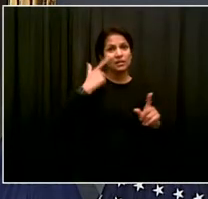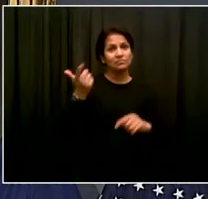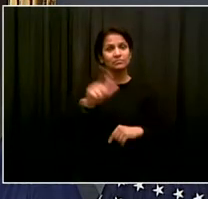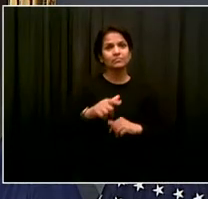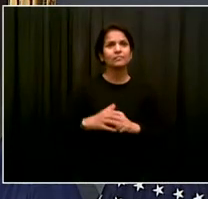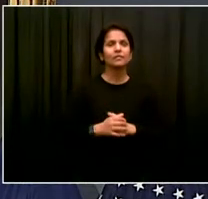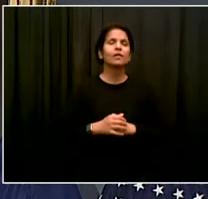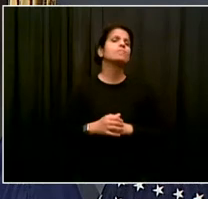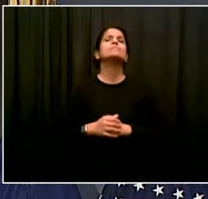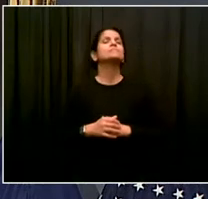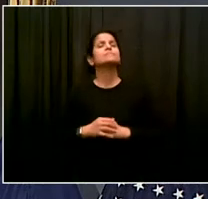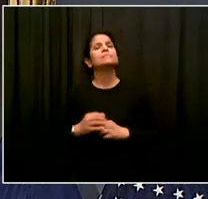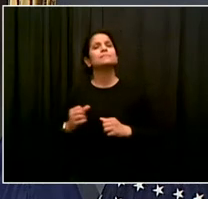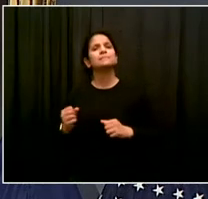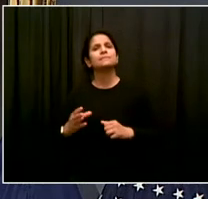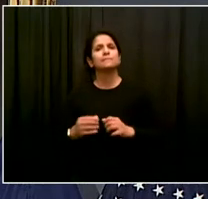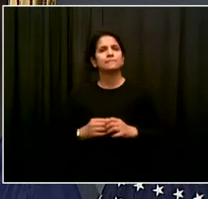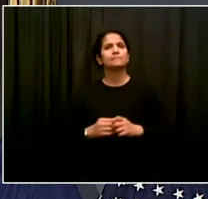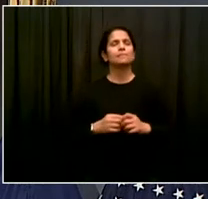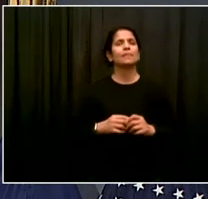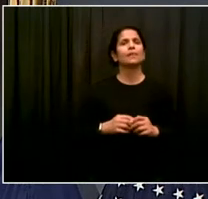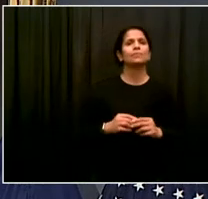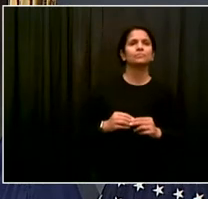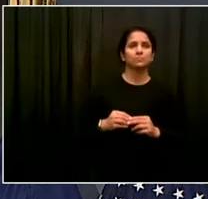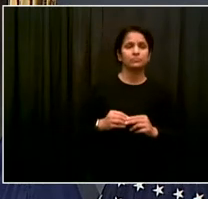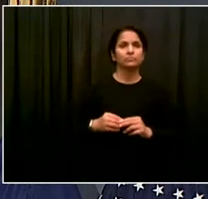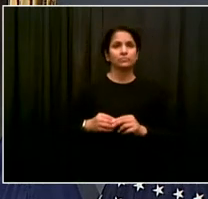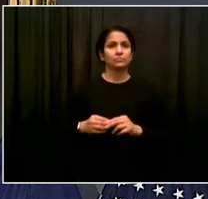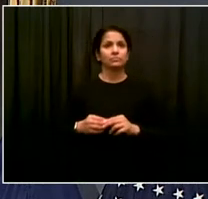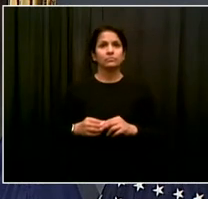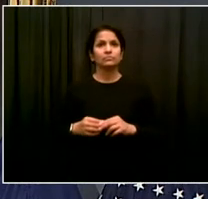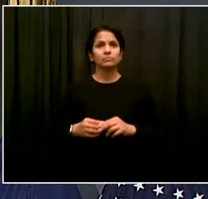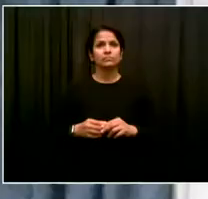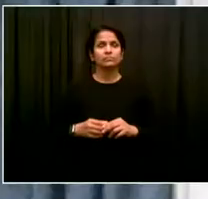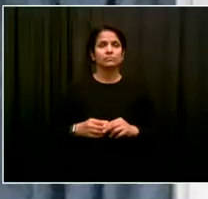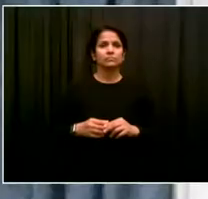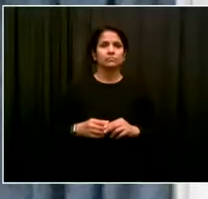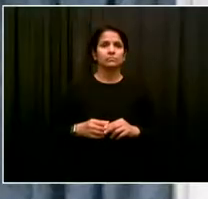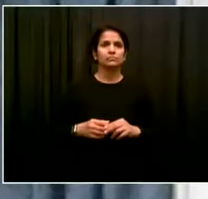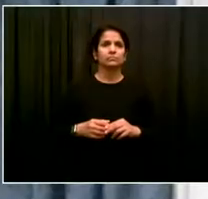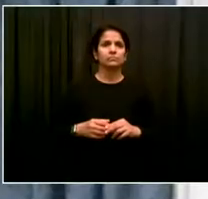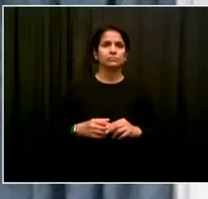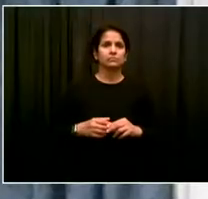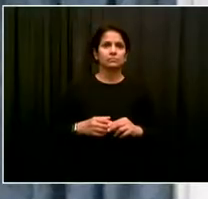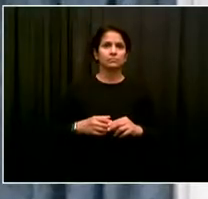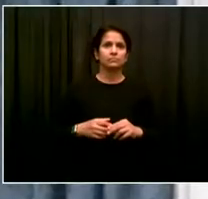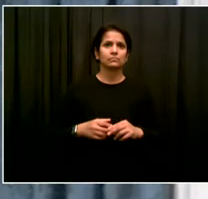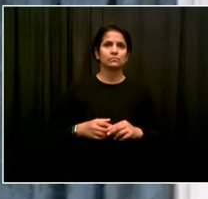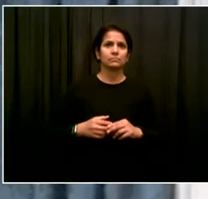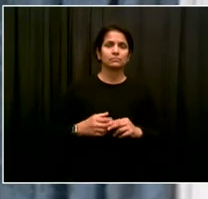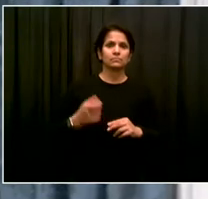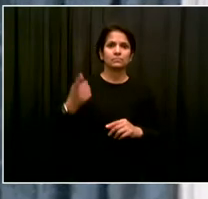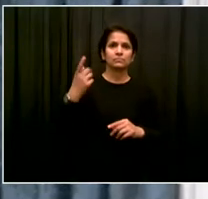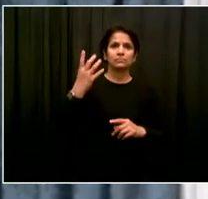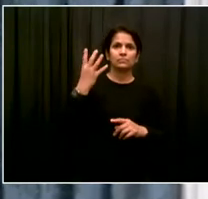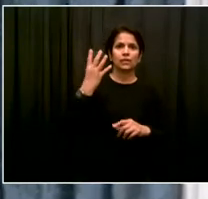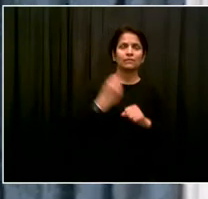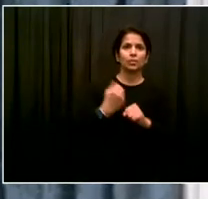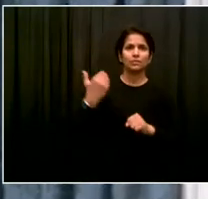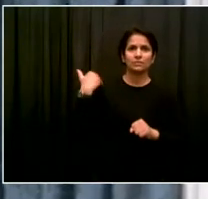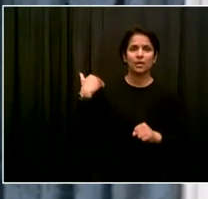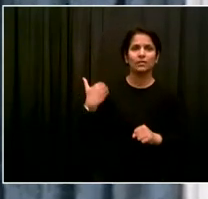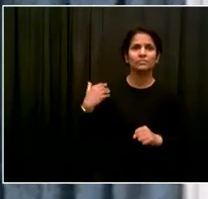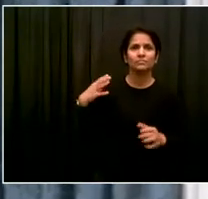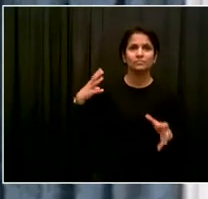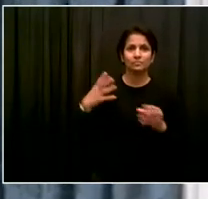In the last full year of our curbside program pre-pandemic, that program yielded over 50